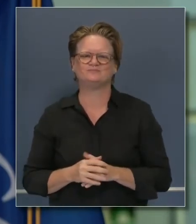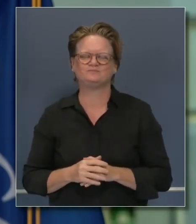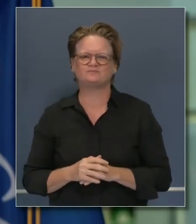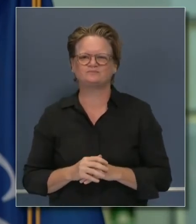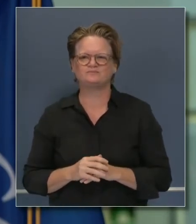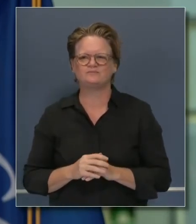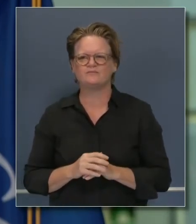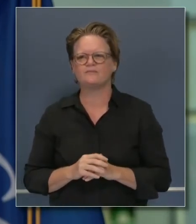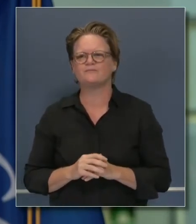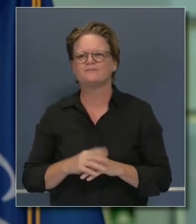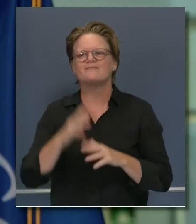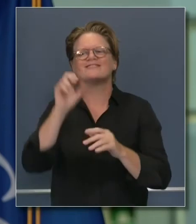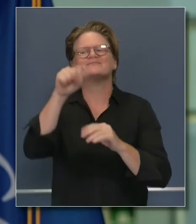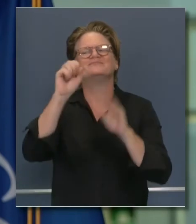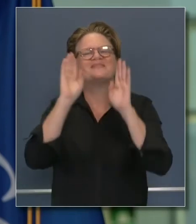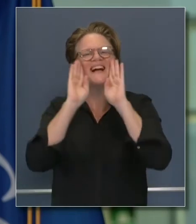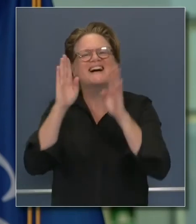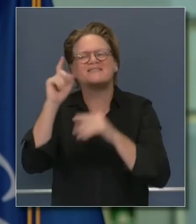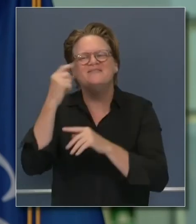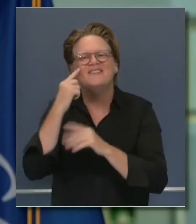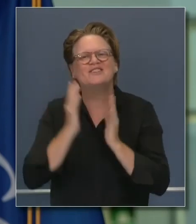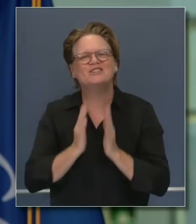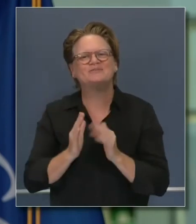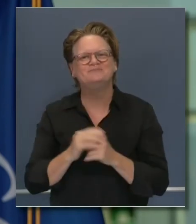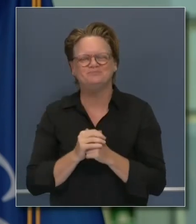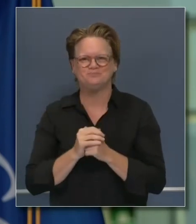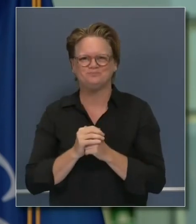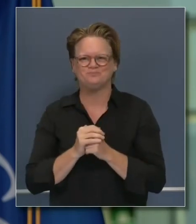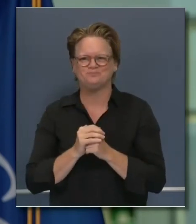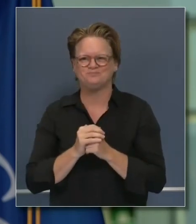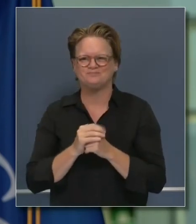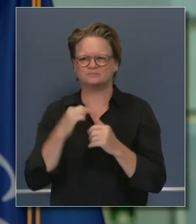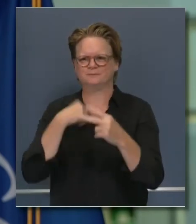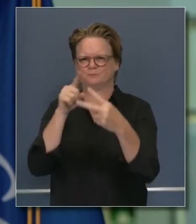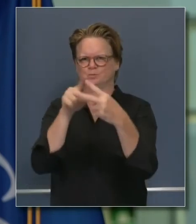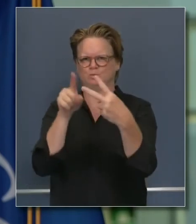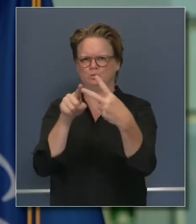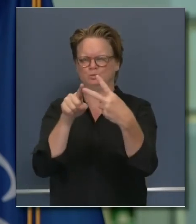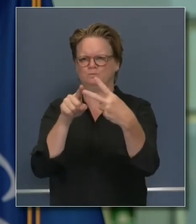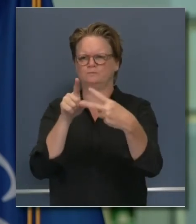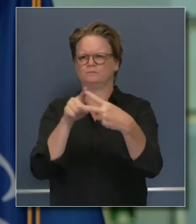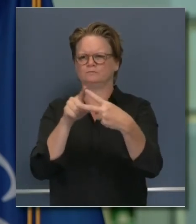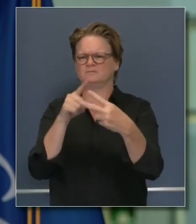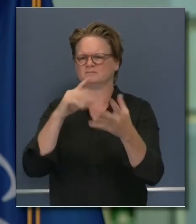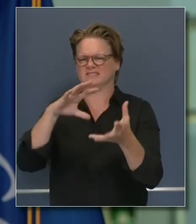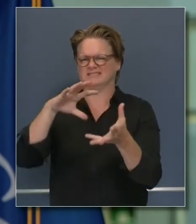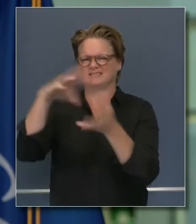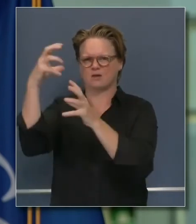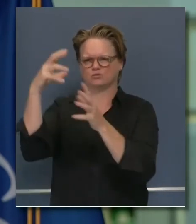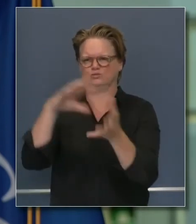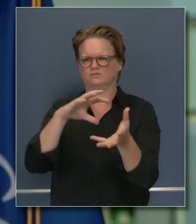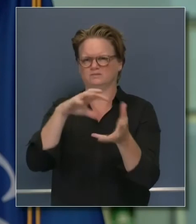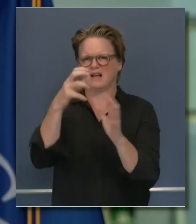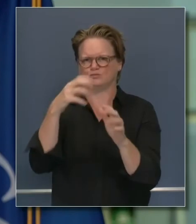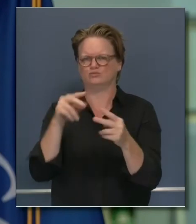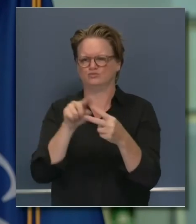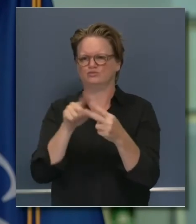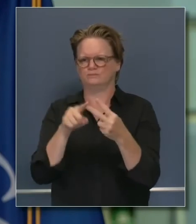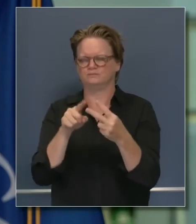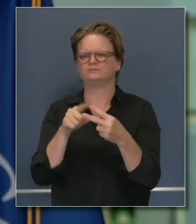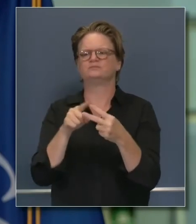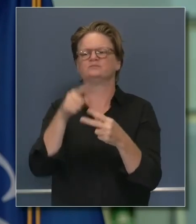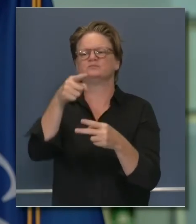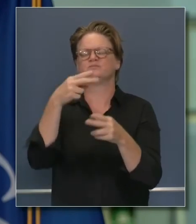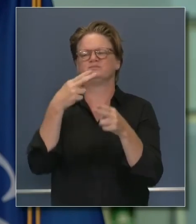Yes, Governor, I wanted to ask essentially two natural disaster related questions. One, you touched on it earlier, do you